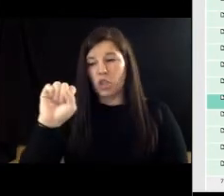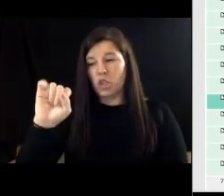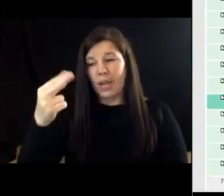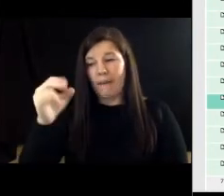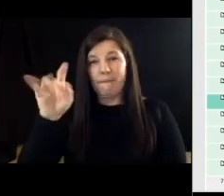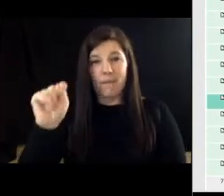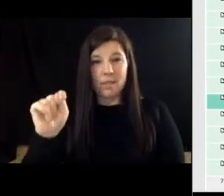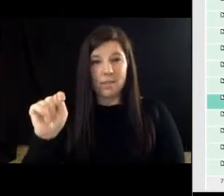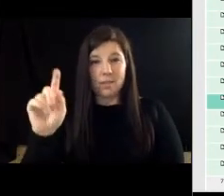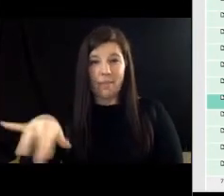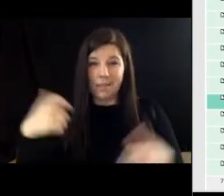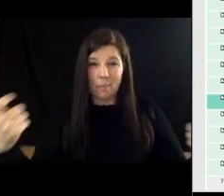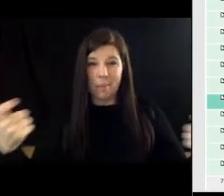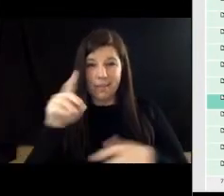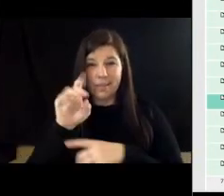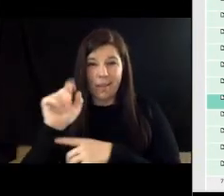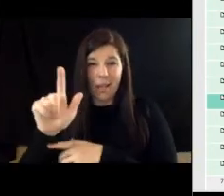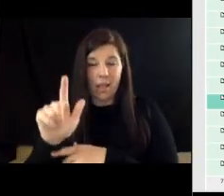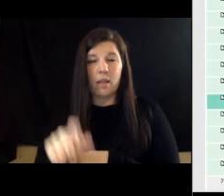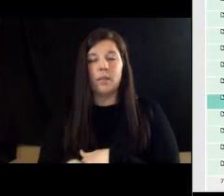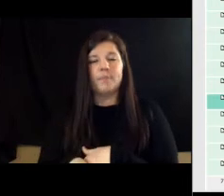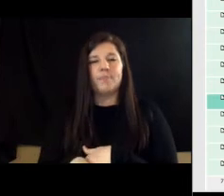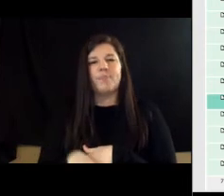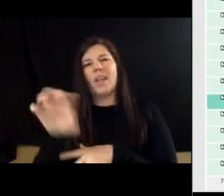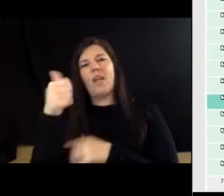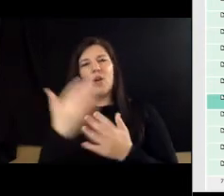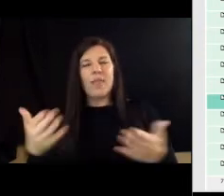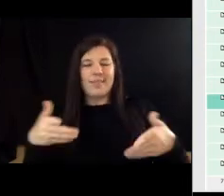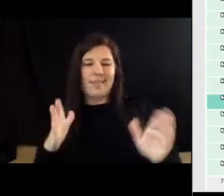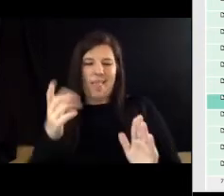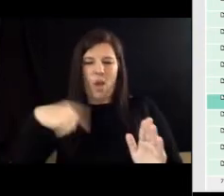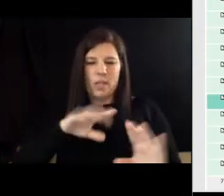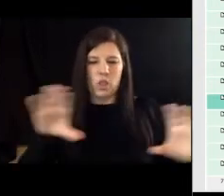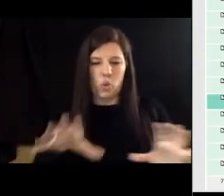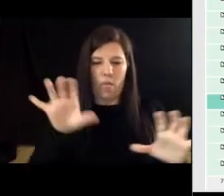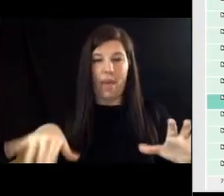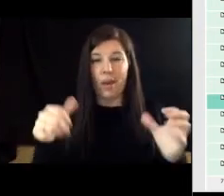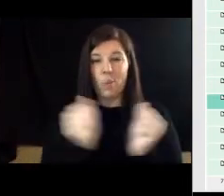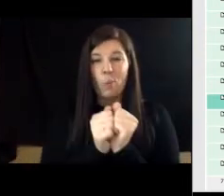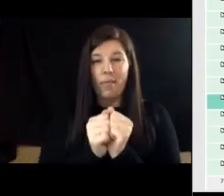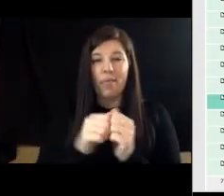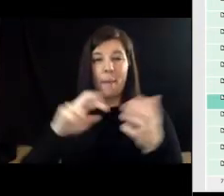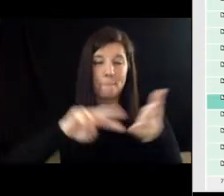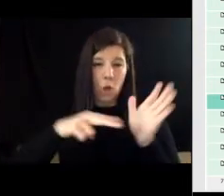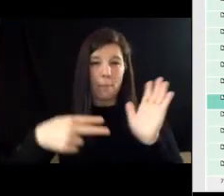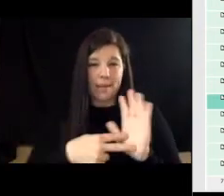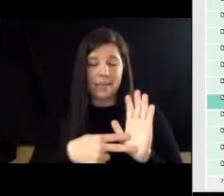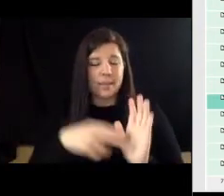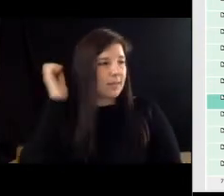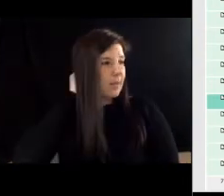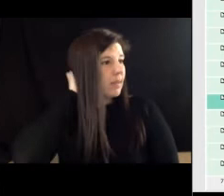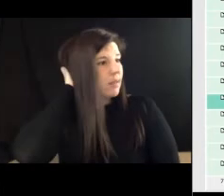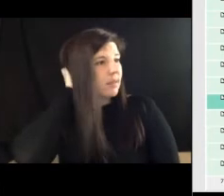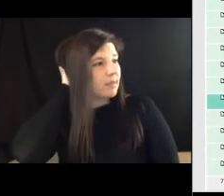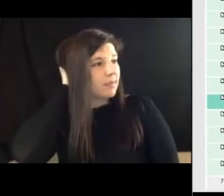contained through the contract allow us to do that with purpose and succession planning was in in